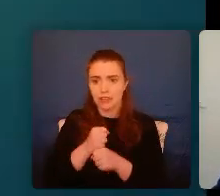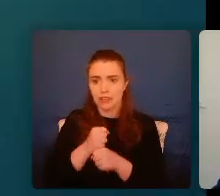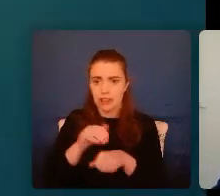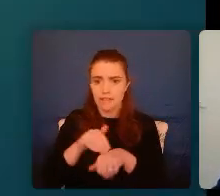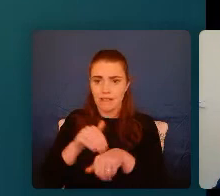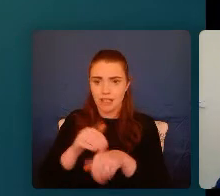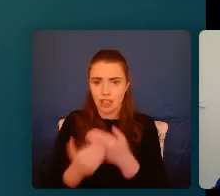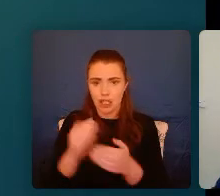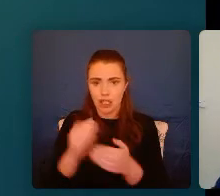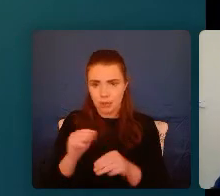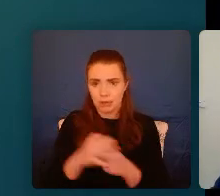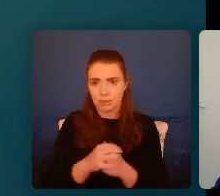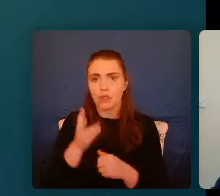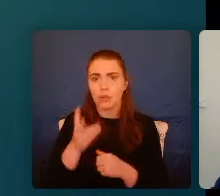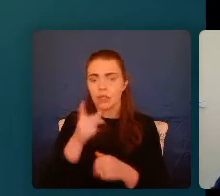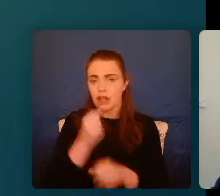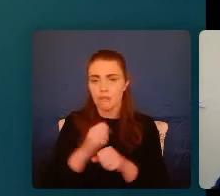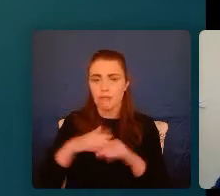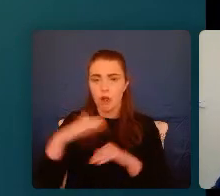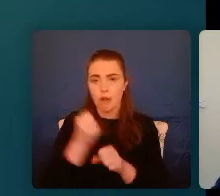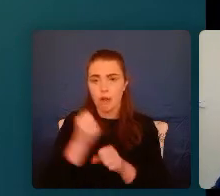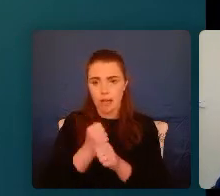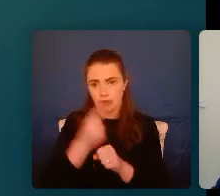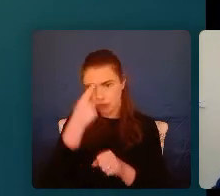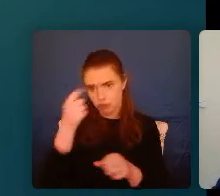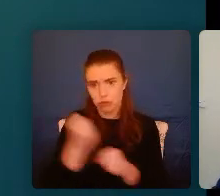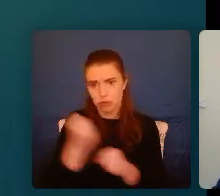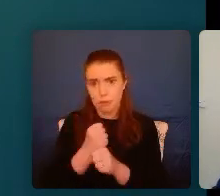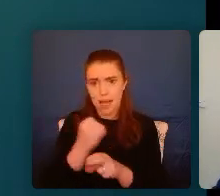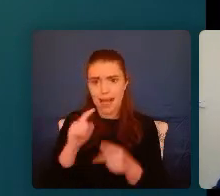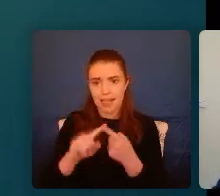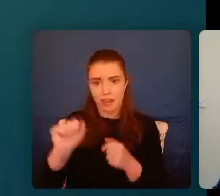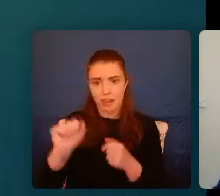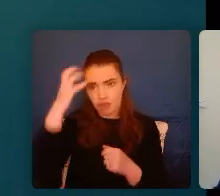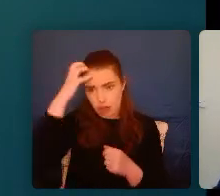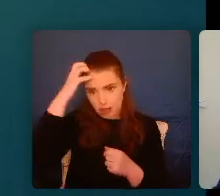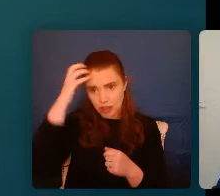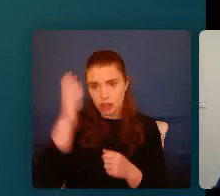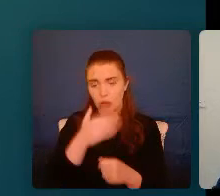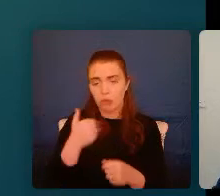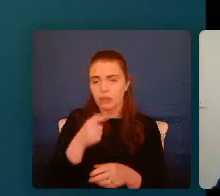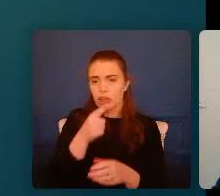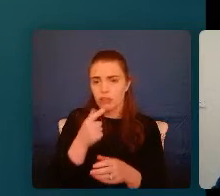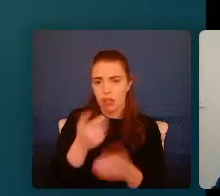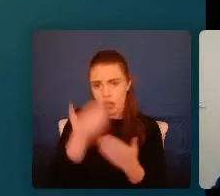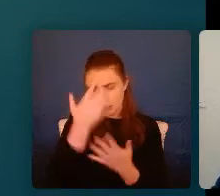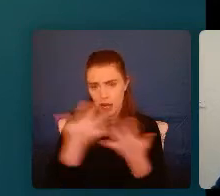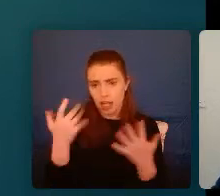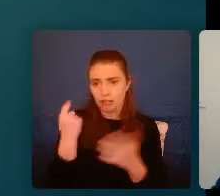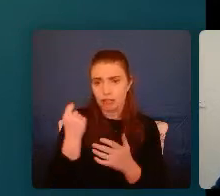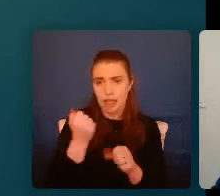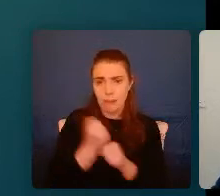look a little bit more specifically about trauma in the brain. And we've learned an awful lot more over the last couple of years about how trauma has a direct physiological